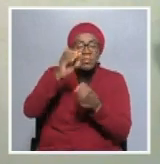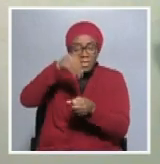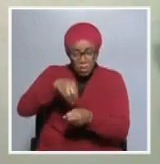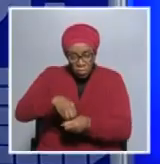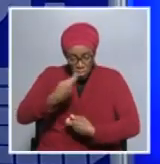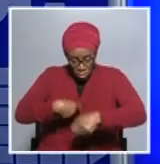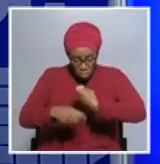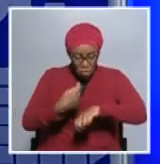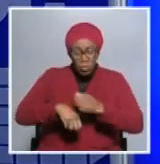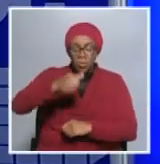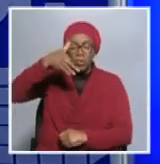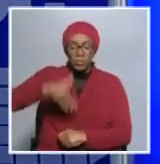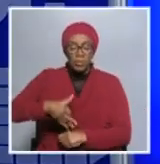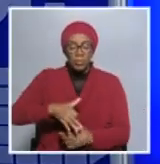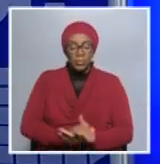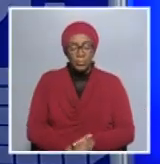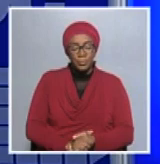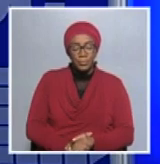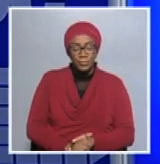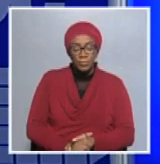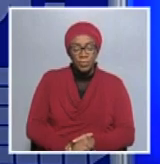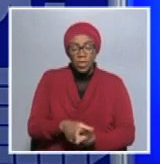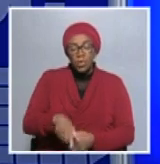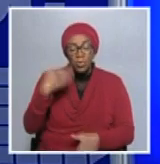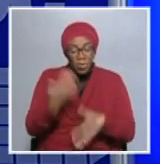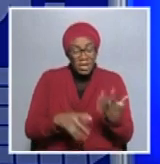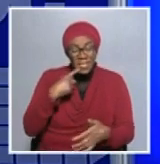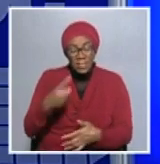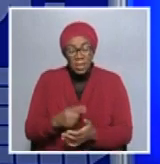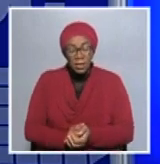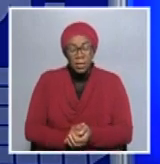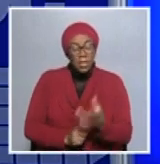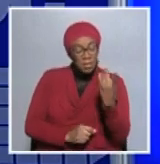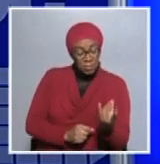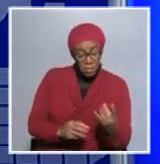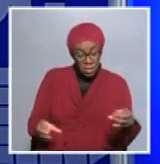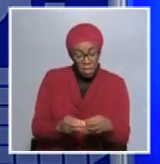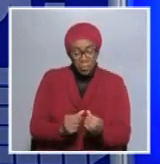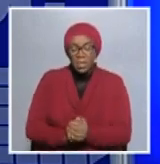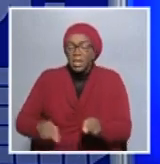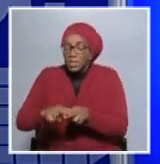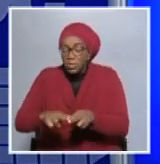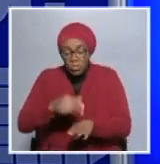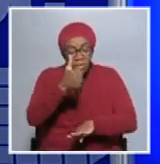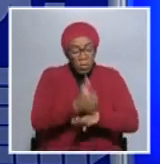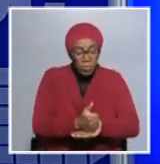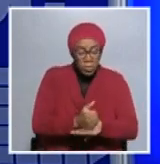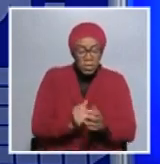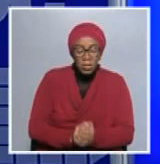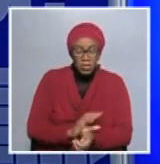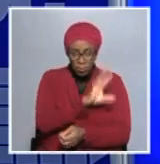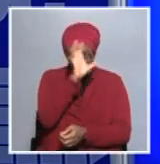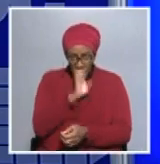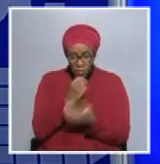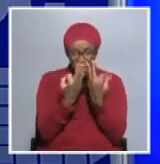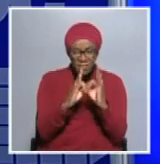rightfully mentioned, the Meat Co. has already taken advantage of the African-Continental Free Trade Area Agreement and the opportunities that it has now presented.